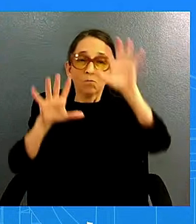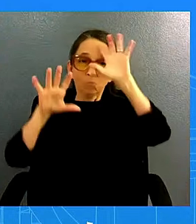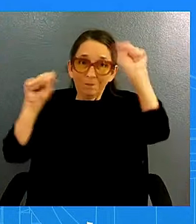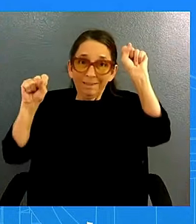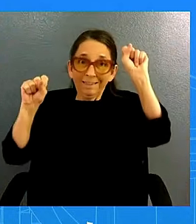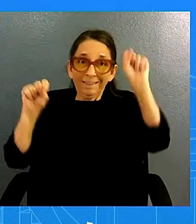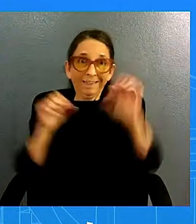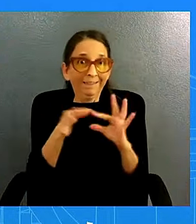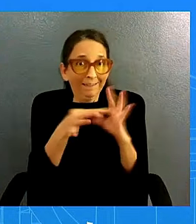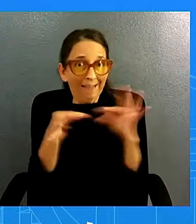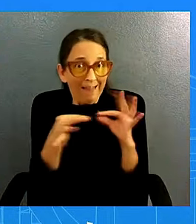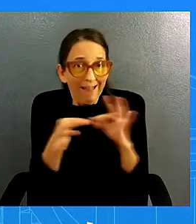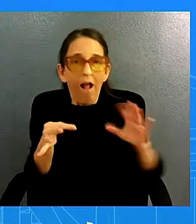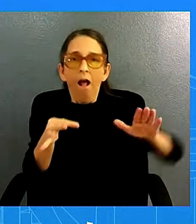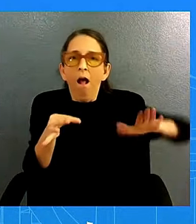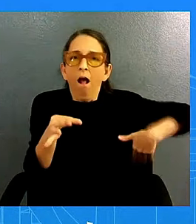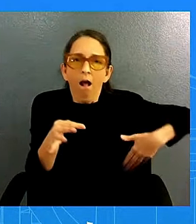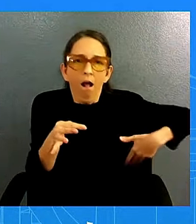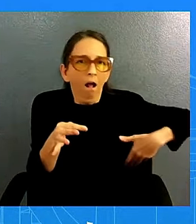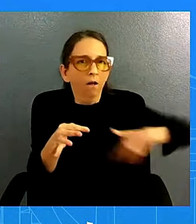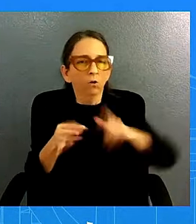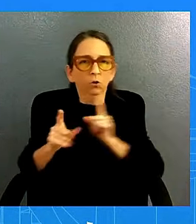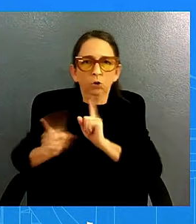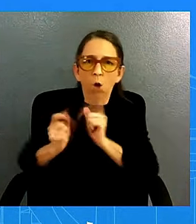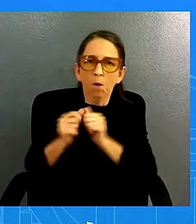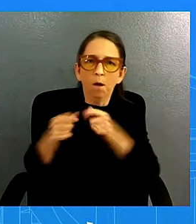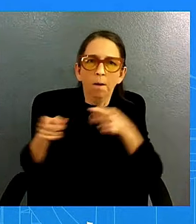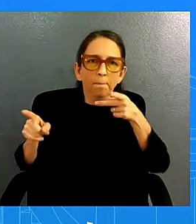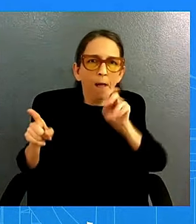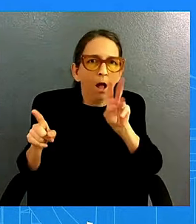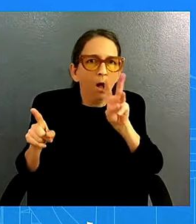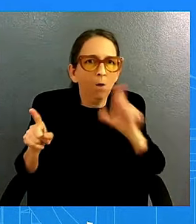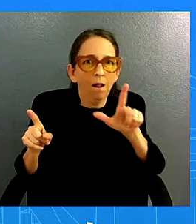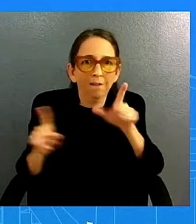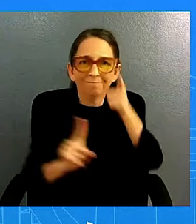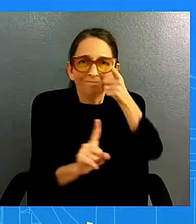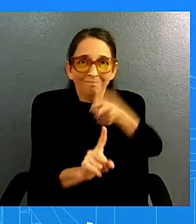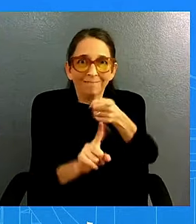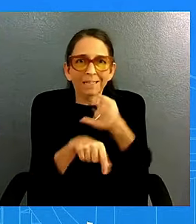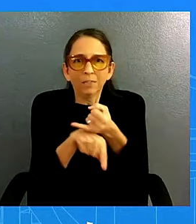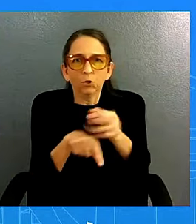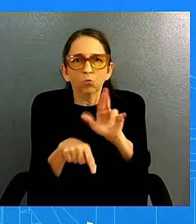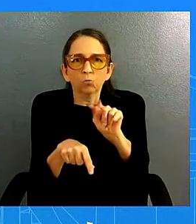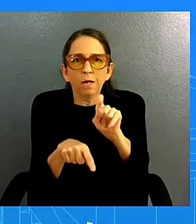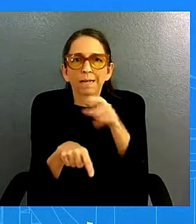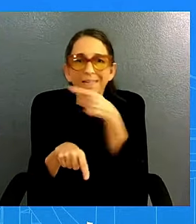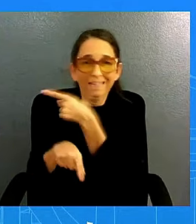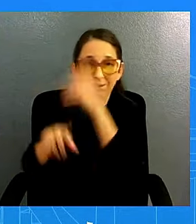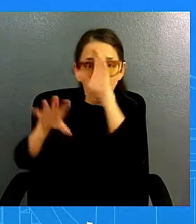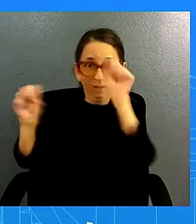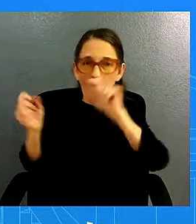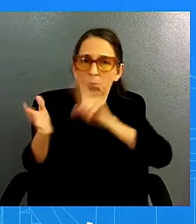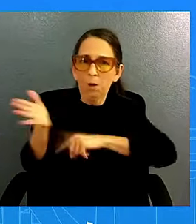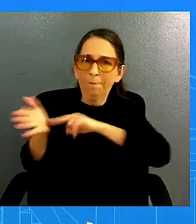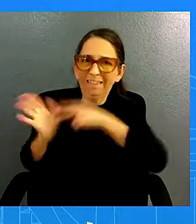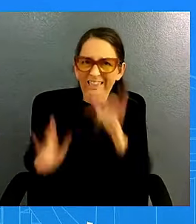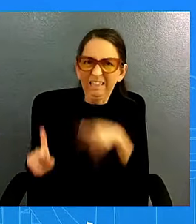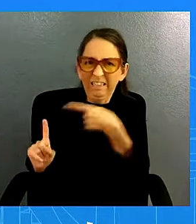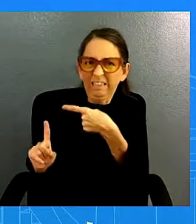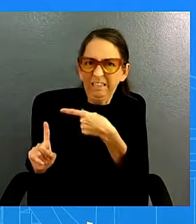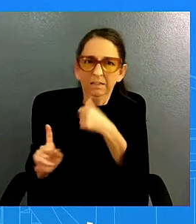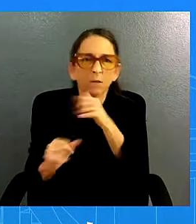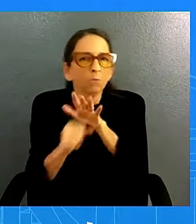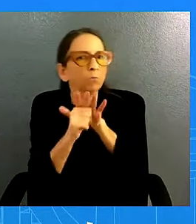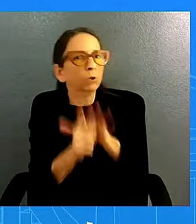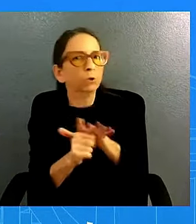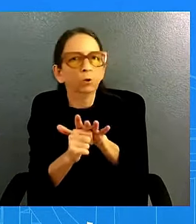as president that's what he that's certainly what he meant and uh he certainly didn't pressure him in that discussion that occurred in may of 22.